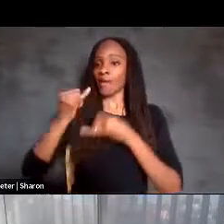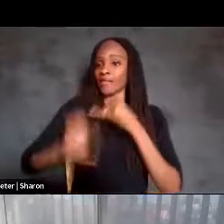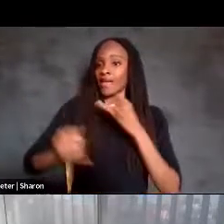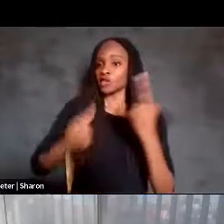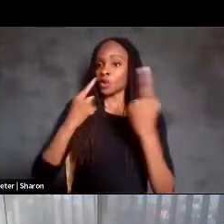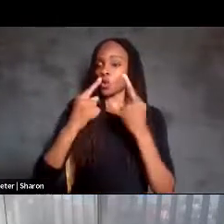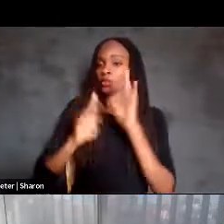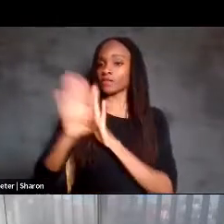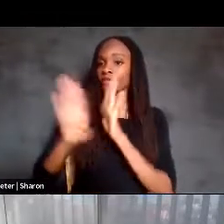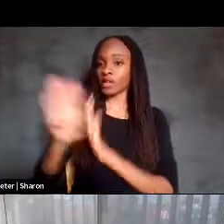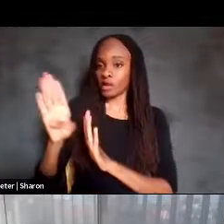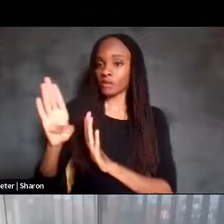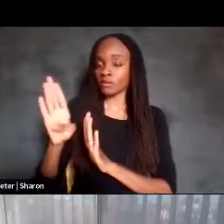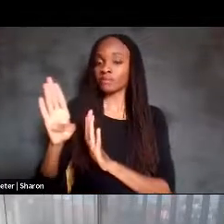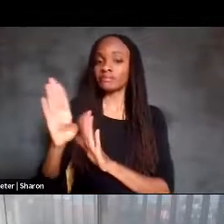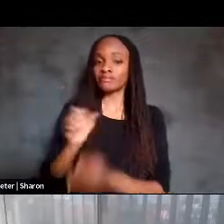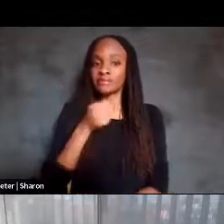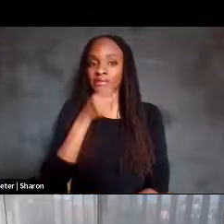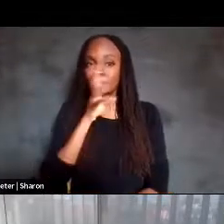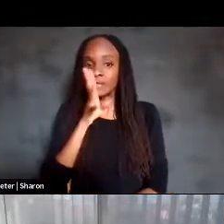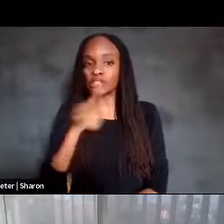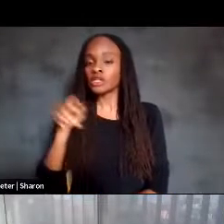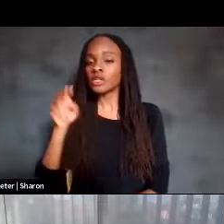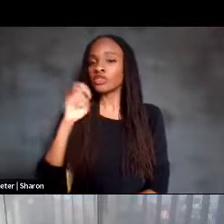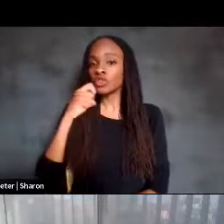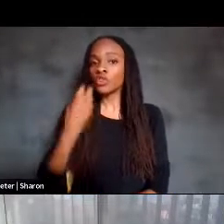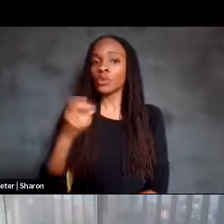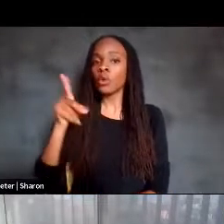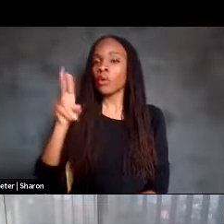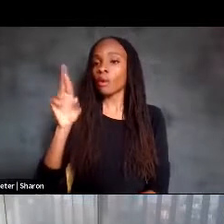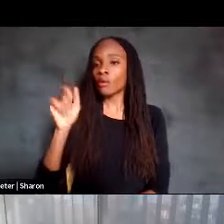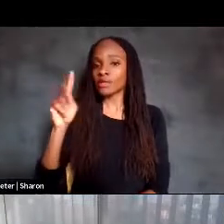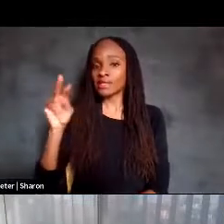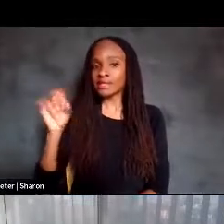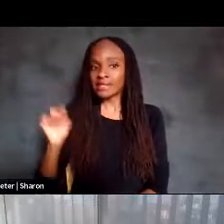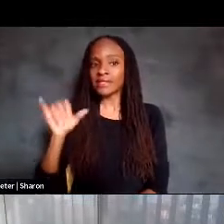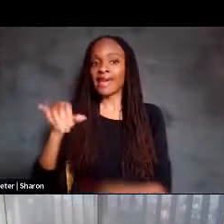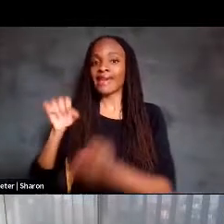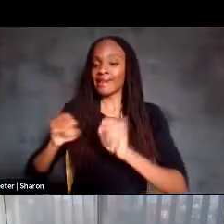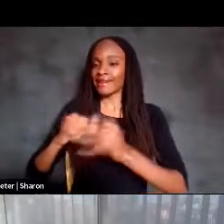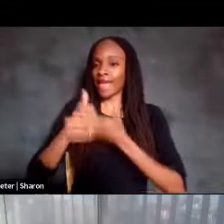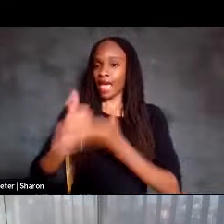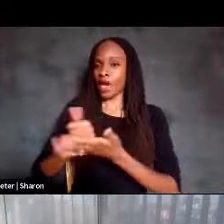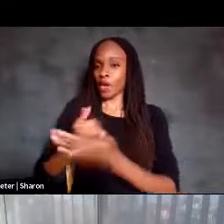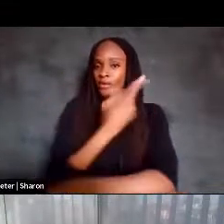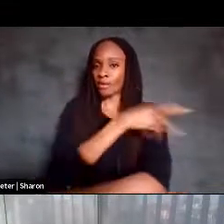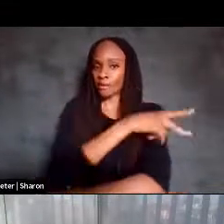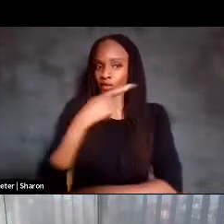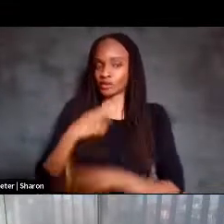develop a speech neuroprosthesis or speech BCI that can help patients communicate.